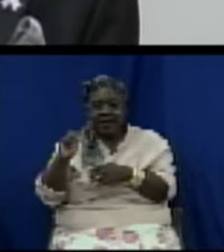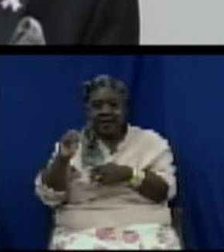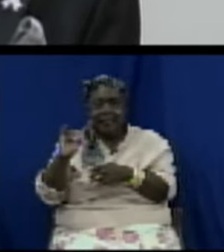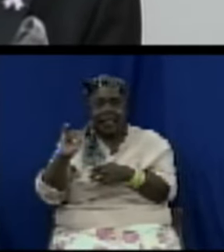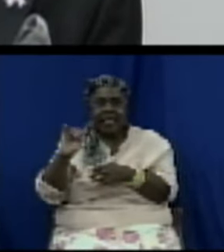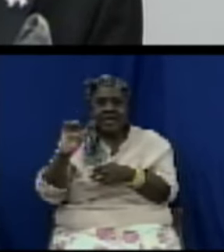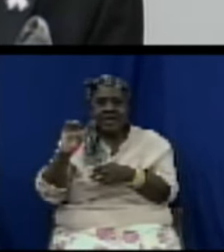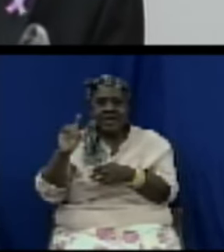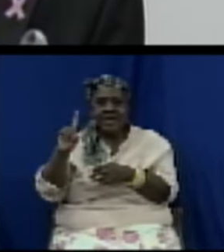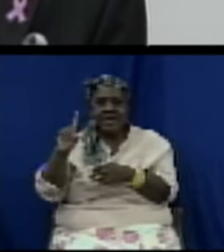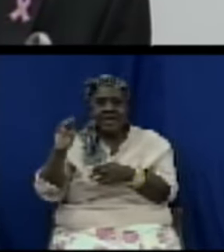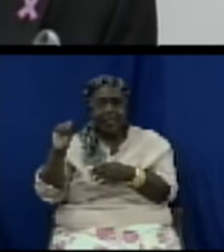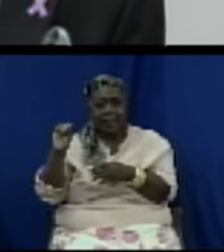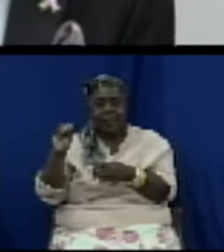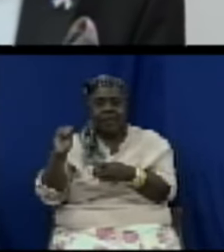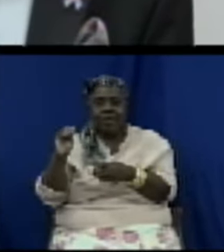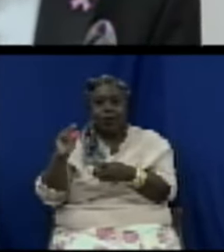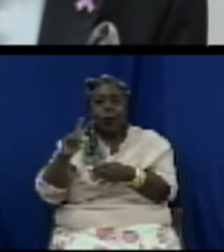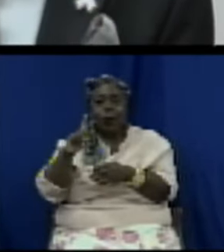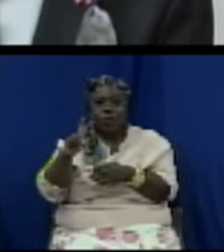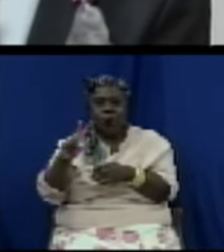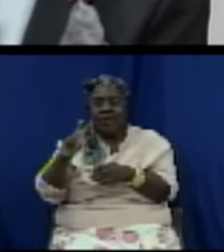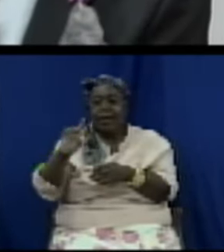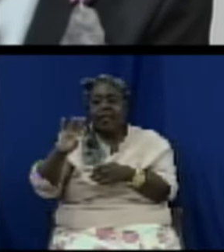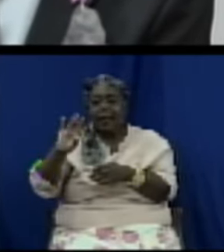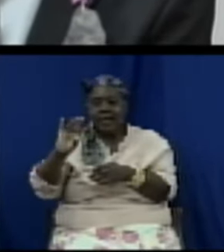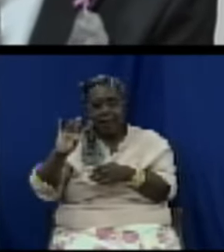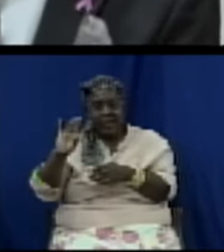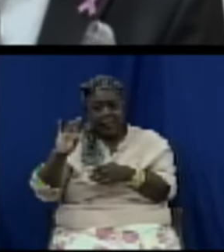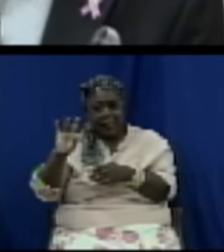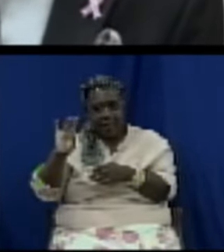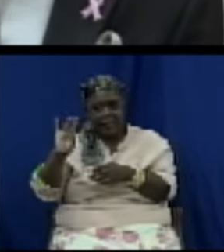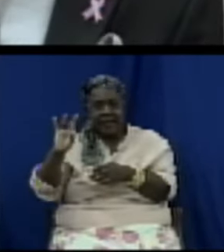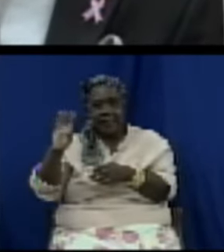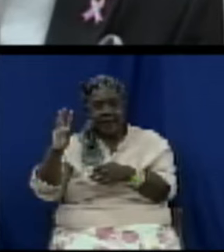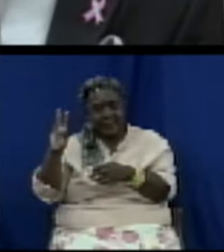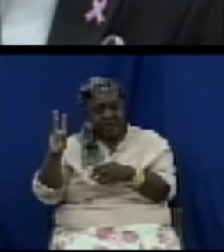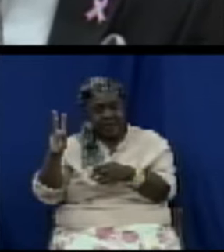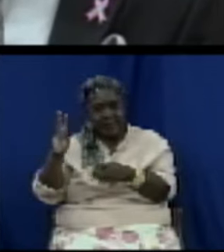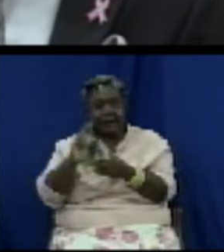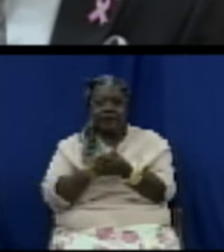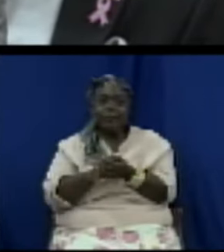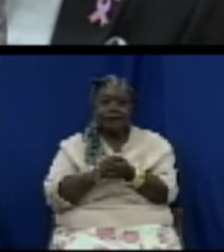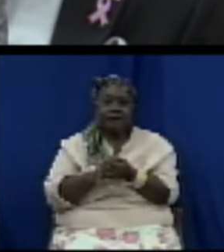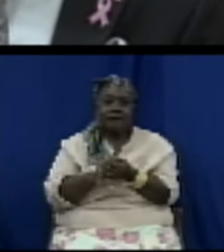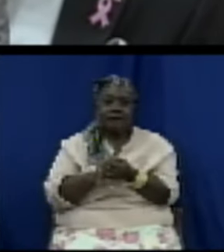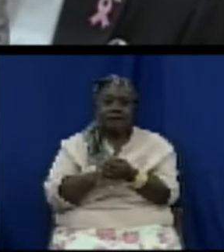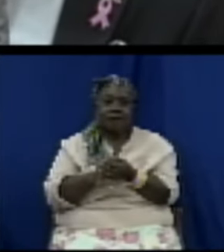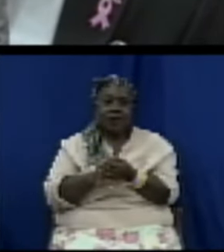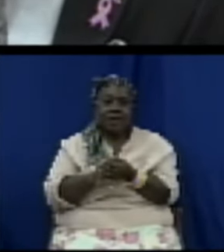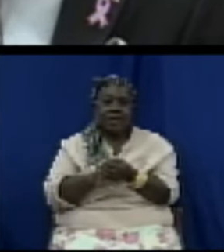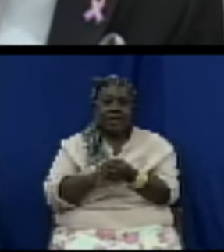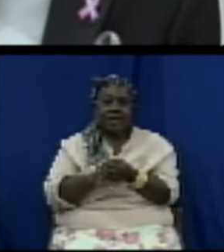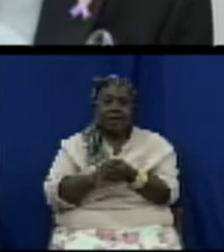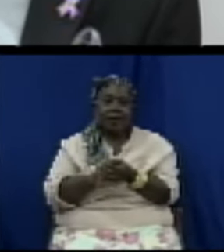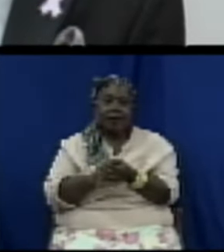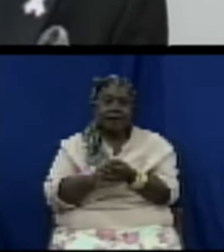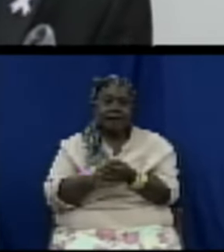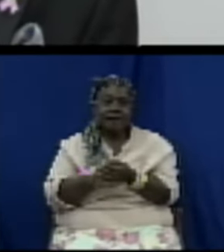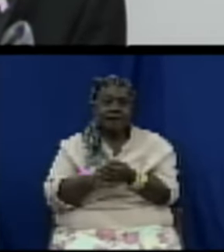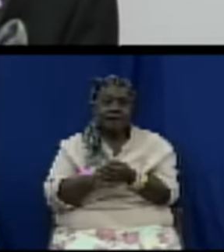for the following policy objectives which if you would allow me Madam Speaker